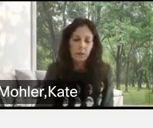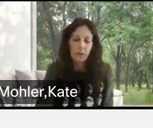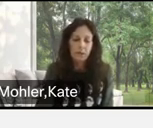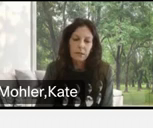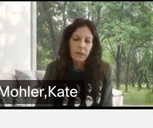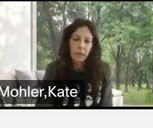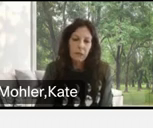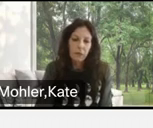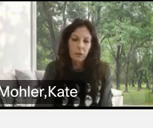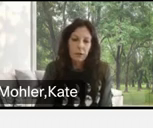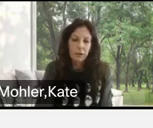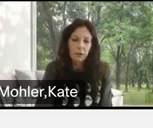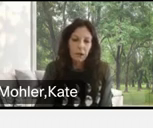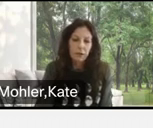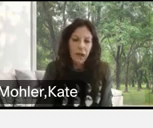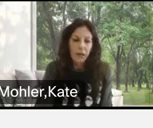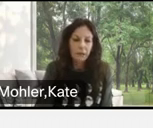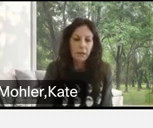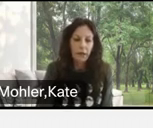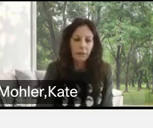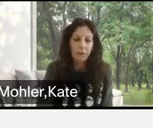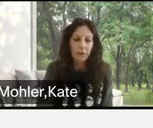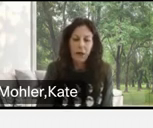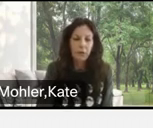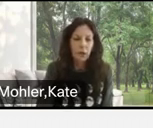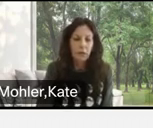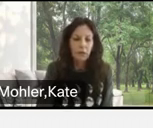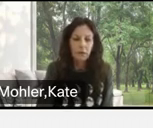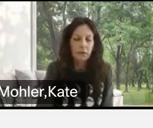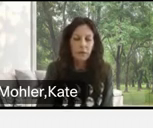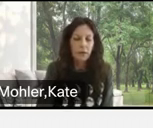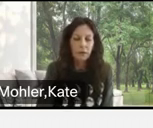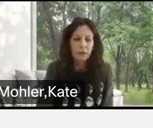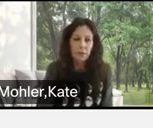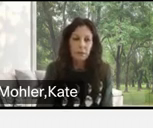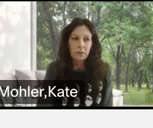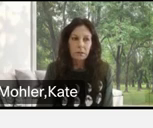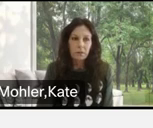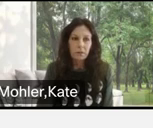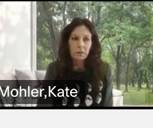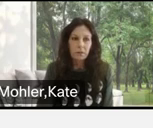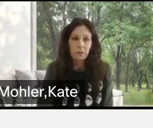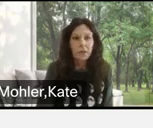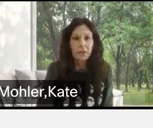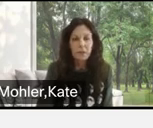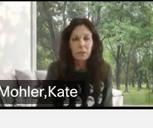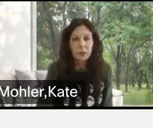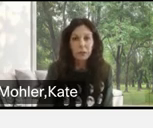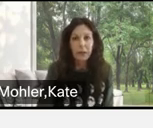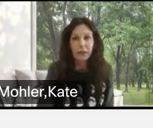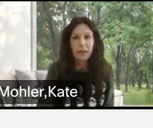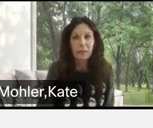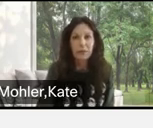And it's the same if you attend online, um, you know, everyone there there's. There's nothing